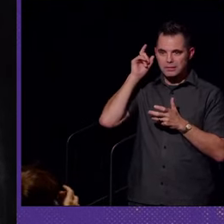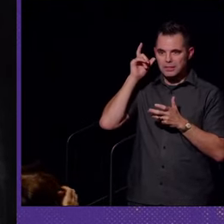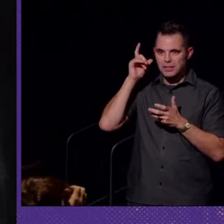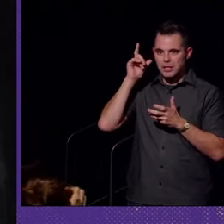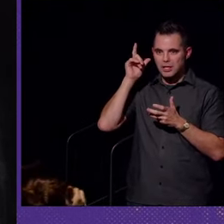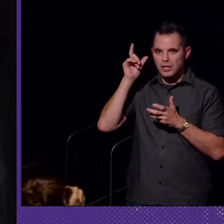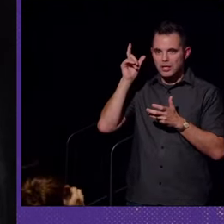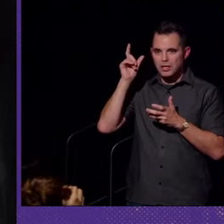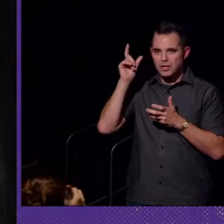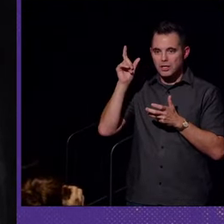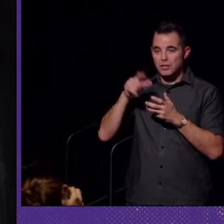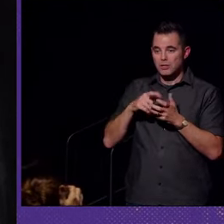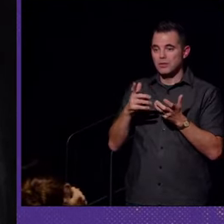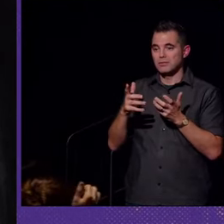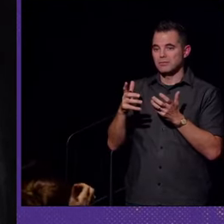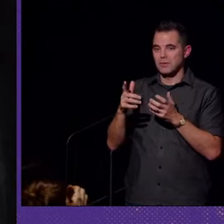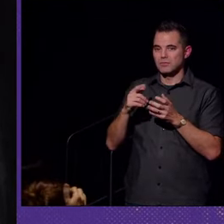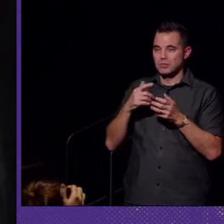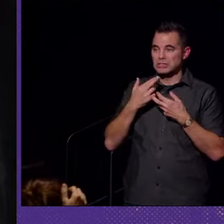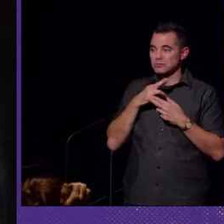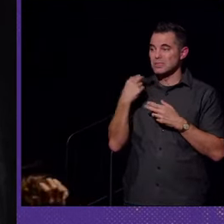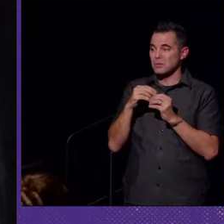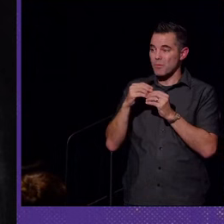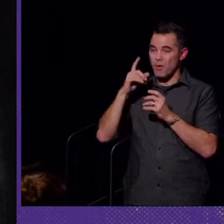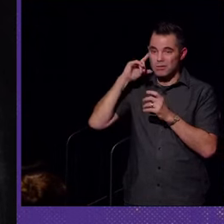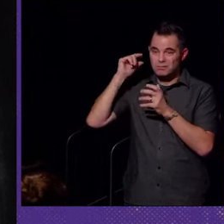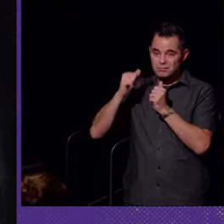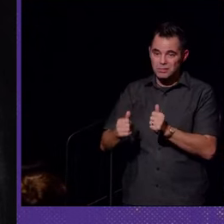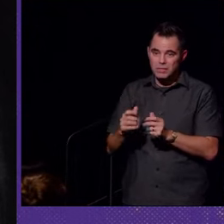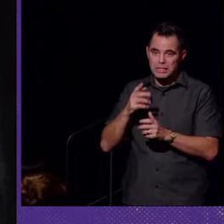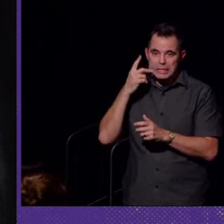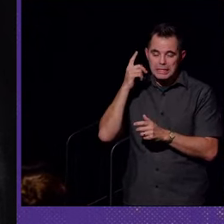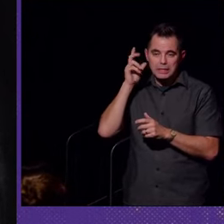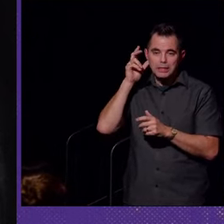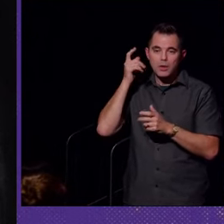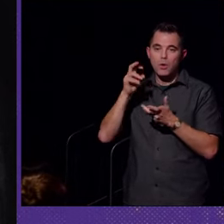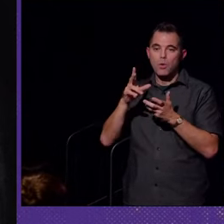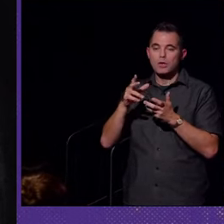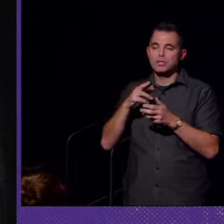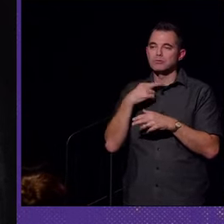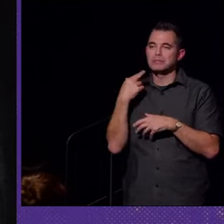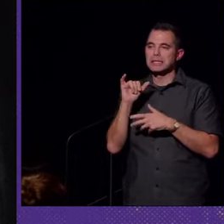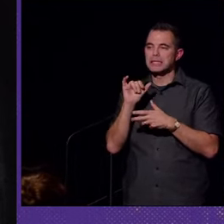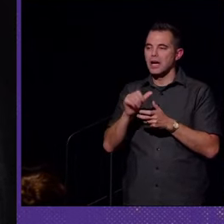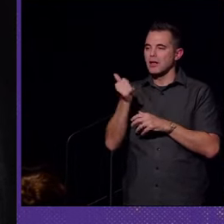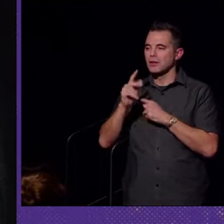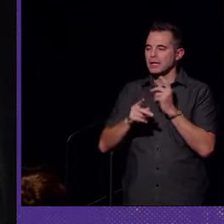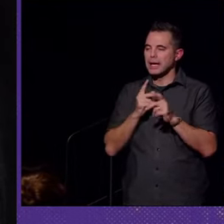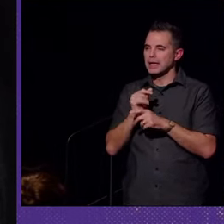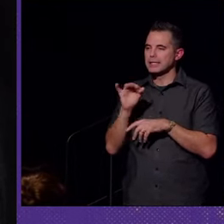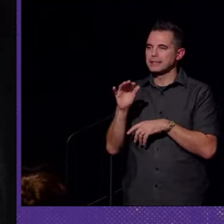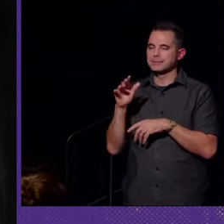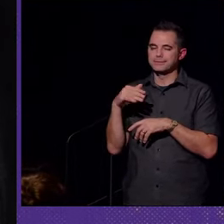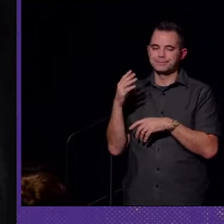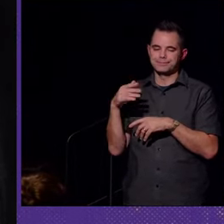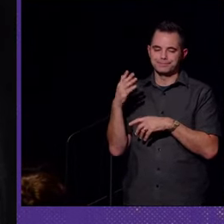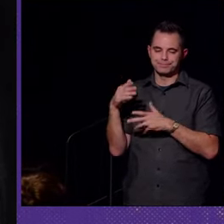risk further deterioration of your hearing or you can risk, like, other kind of,